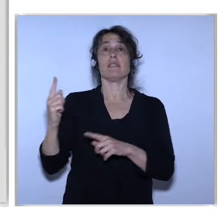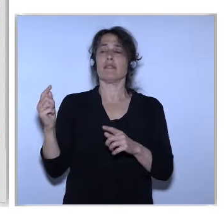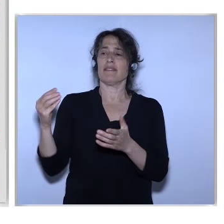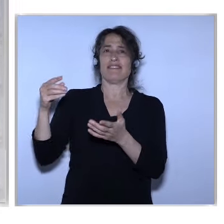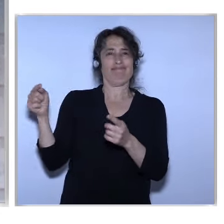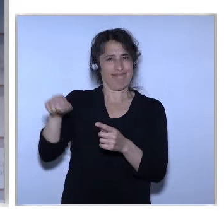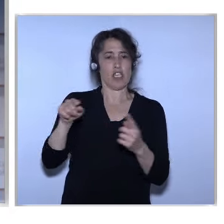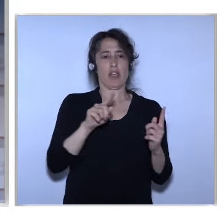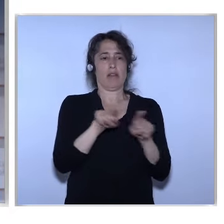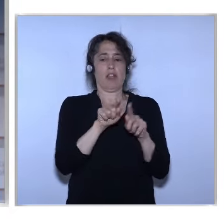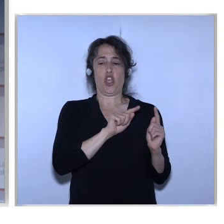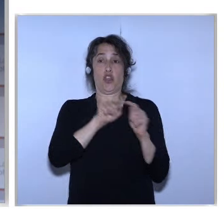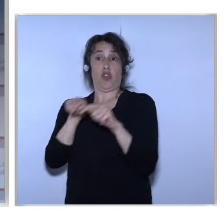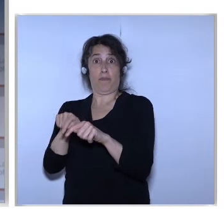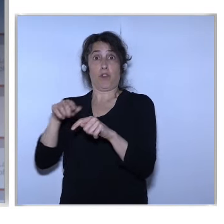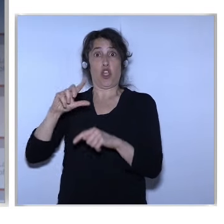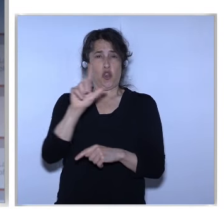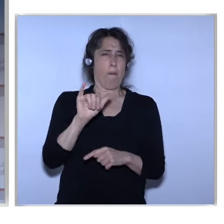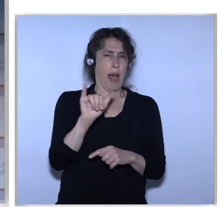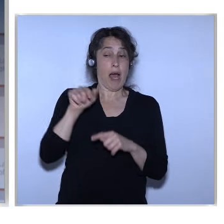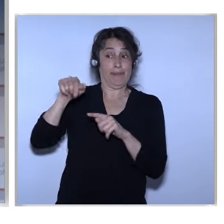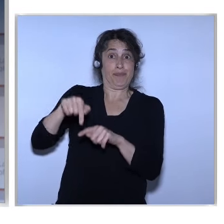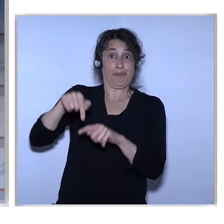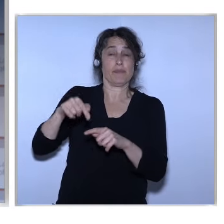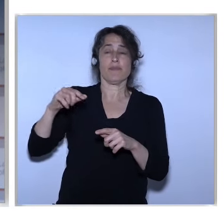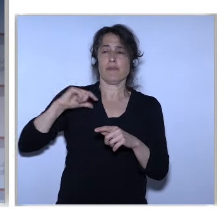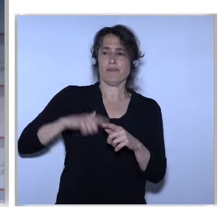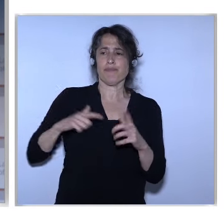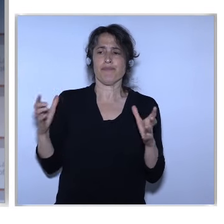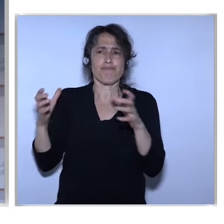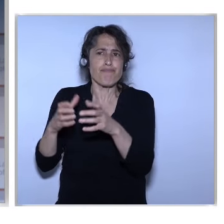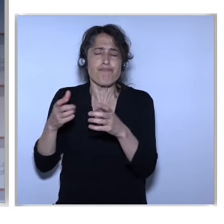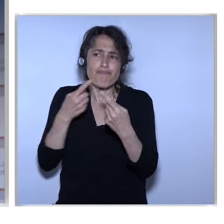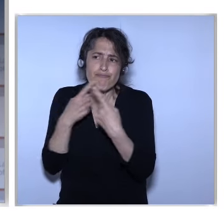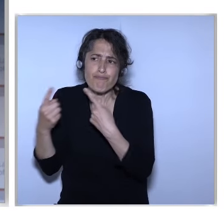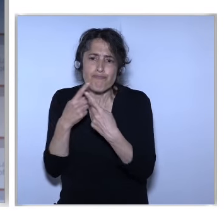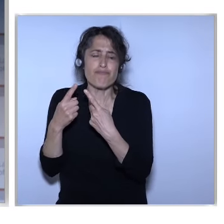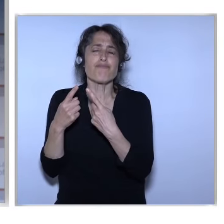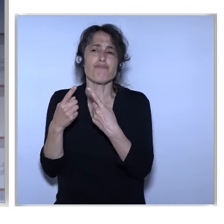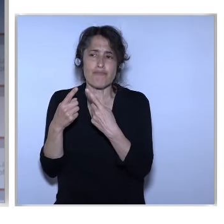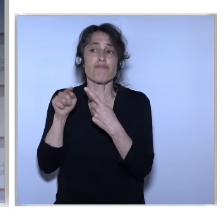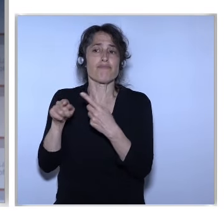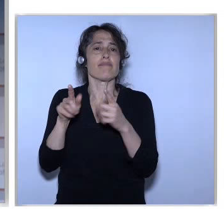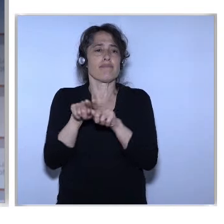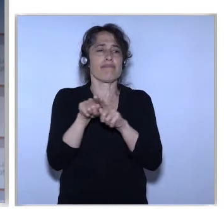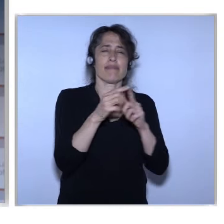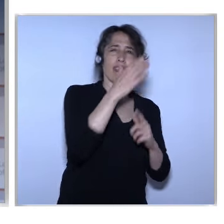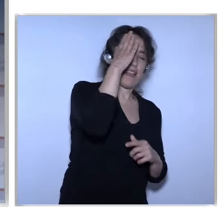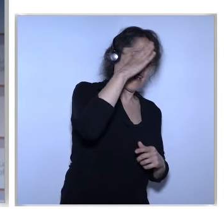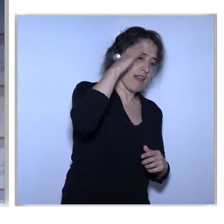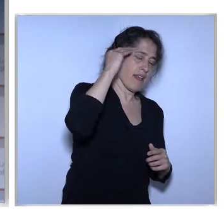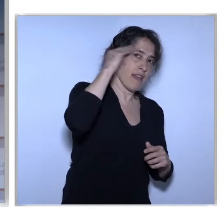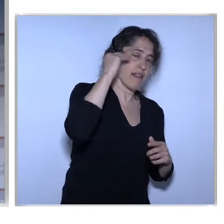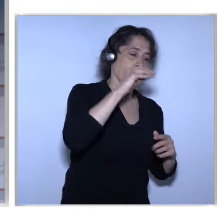To Think More About This Innovation Hubs So I Took The Message Along Immediately Yesterday To Potsdam